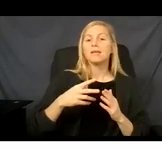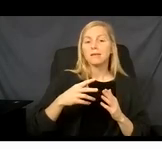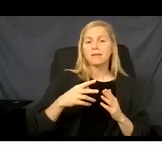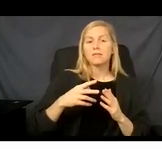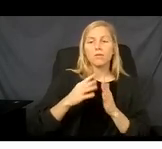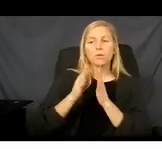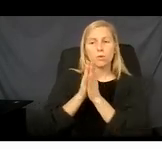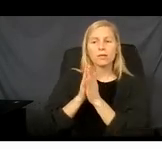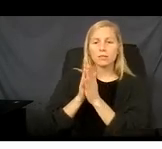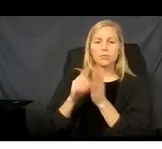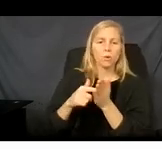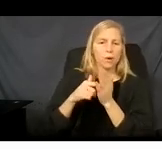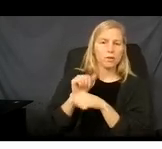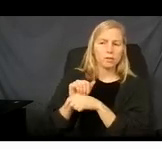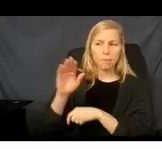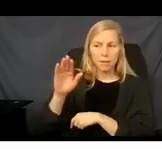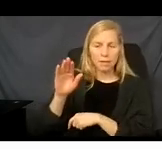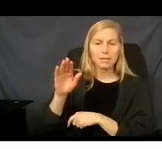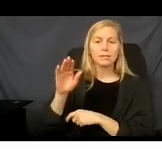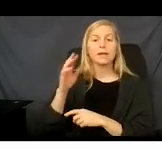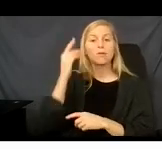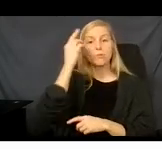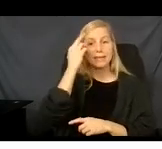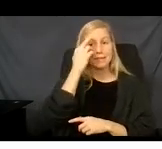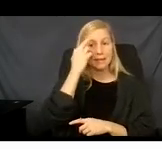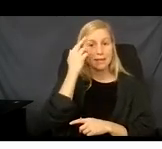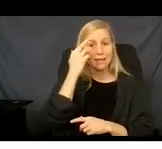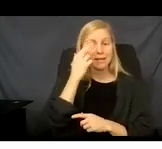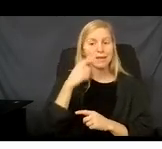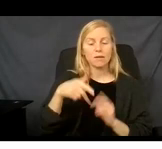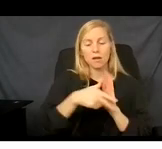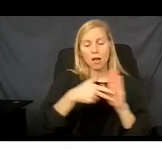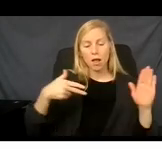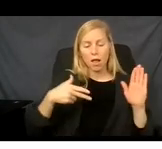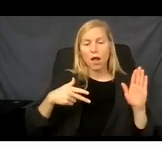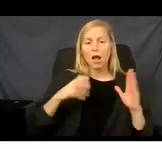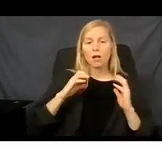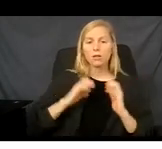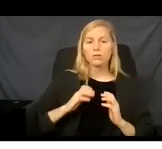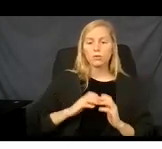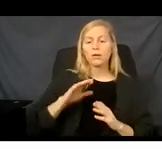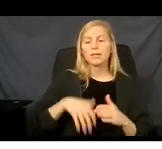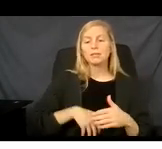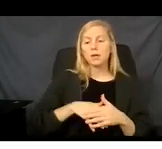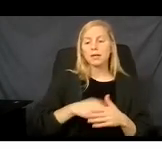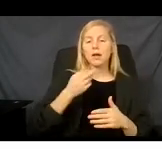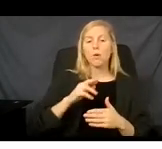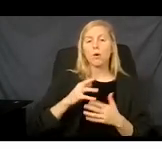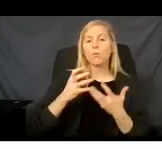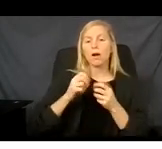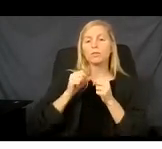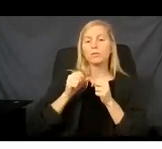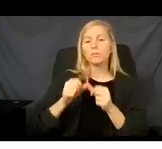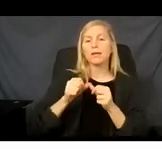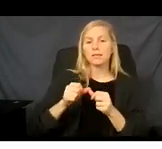the reason for the ticket will be stated as consumer is pregnant or would like to maintain APTC or